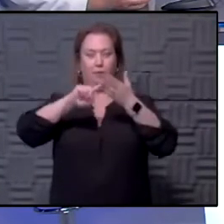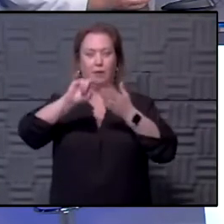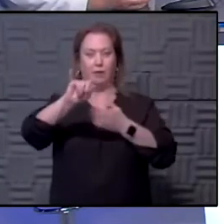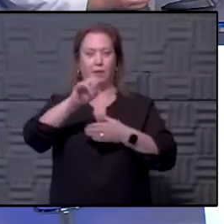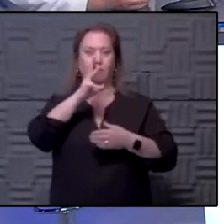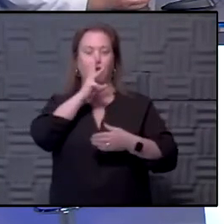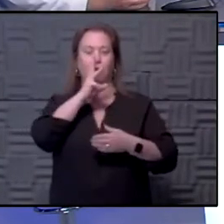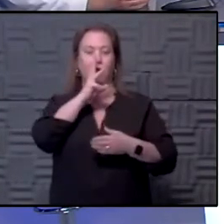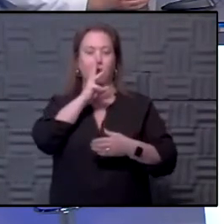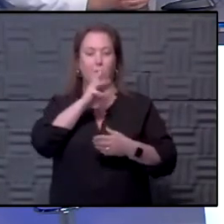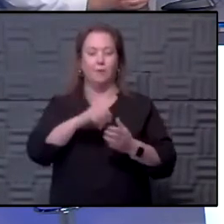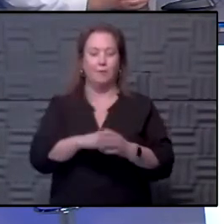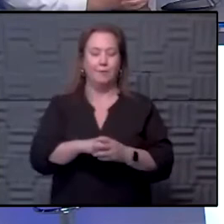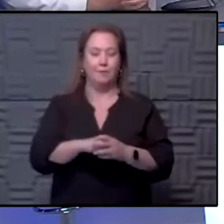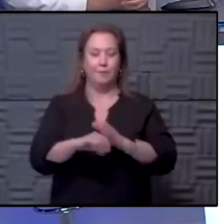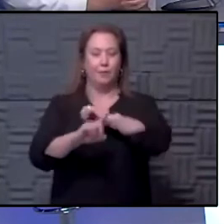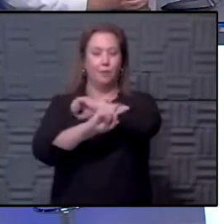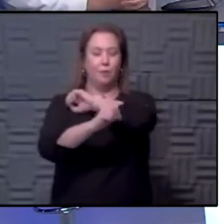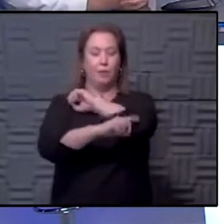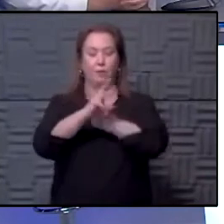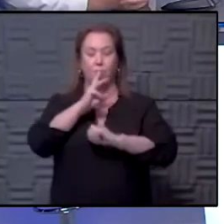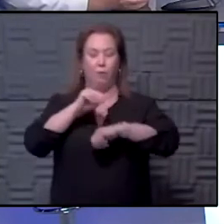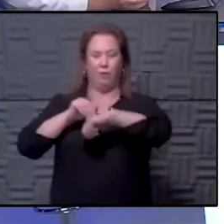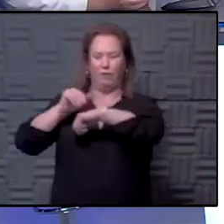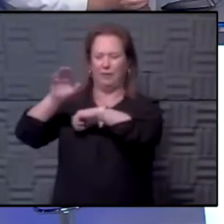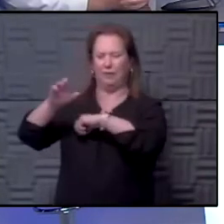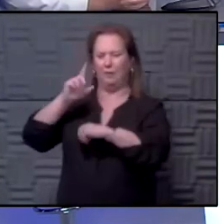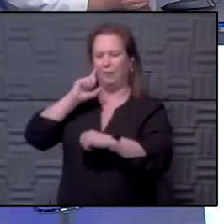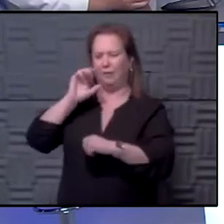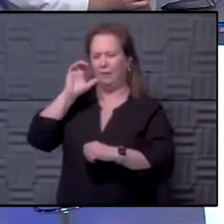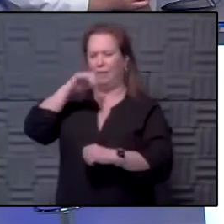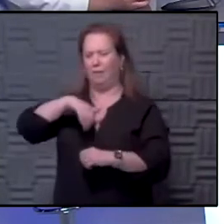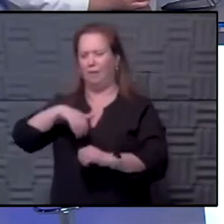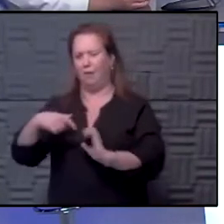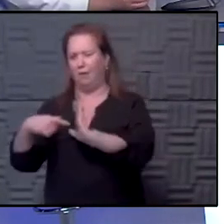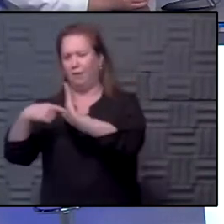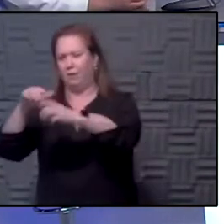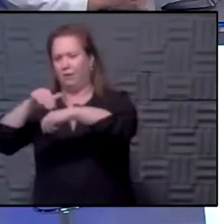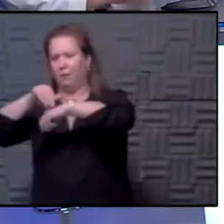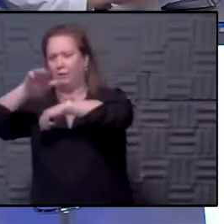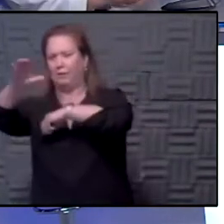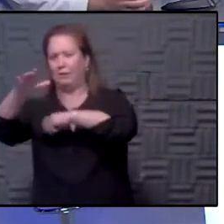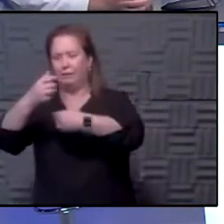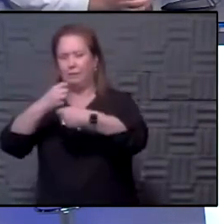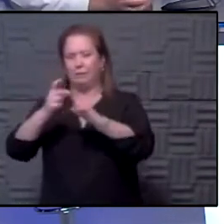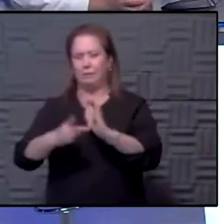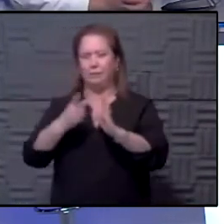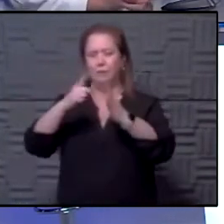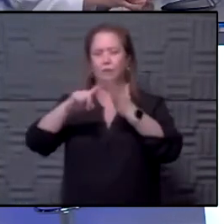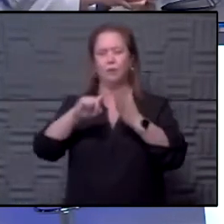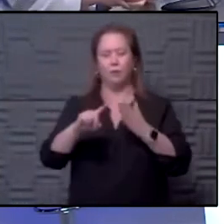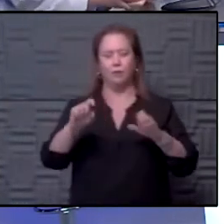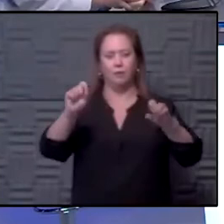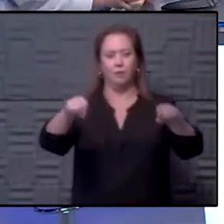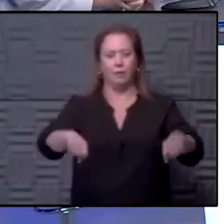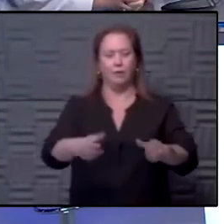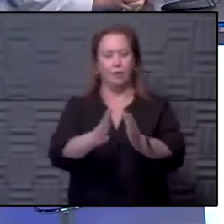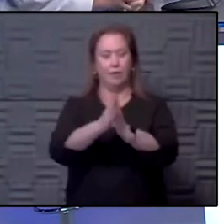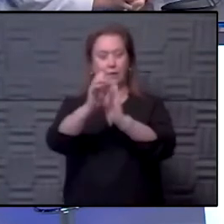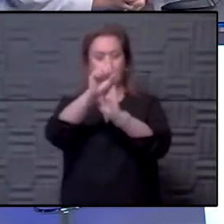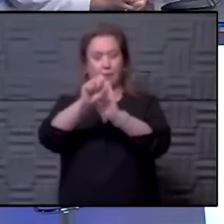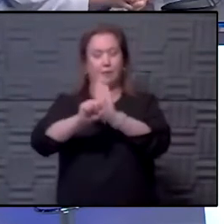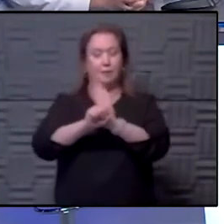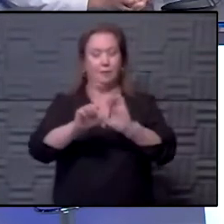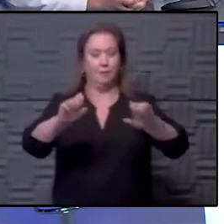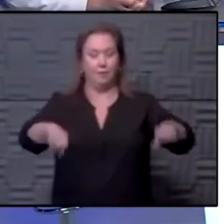We sent some out because we were a little thought, well, that's a little bit of an odd sign. Let's go ahead and send it just to be sure. So you can absolutely ask the state to do it.